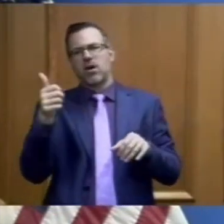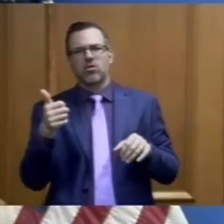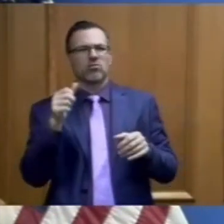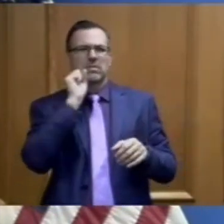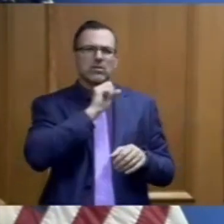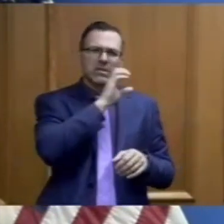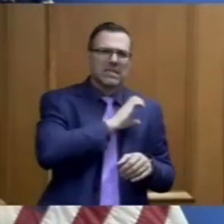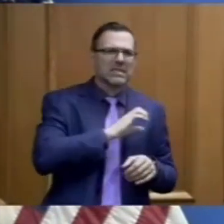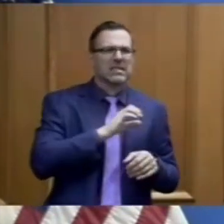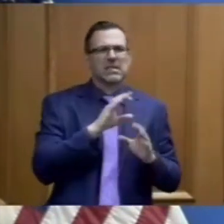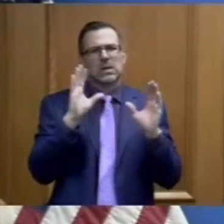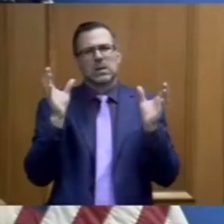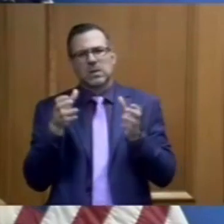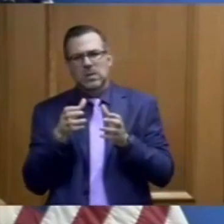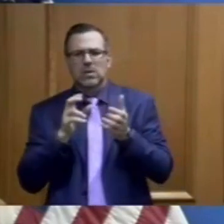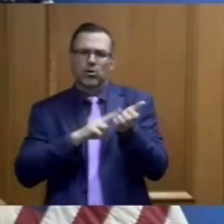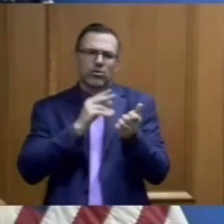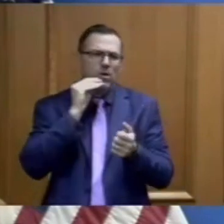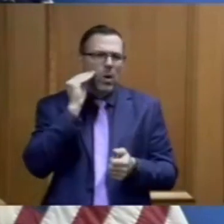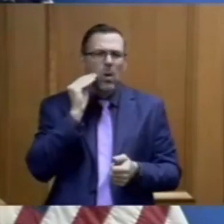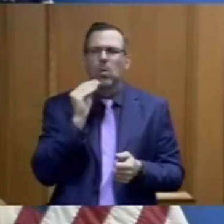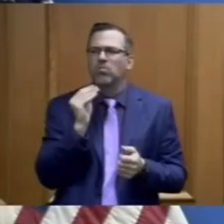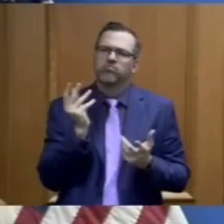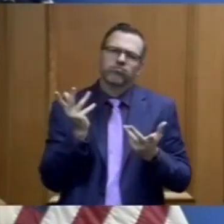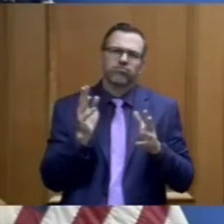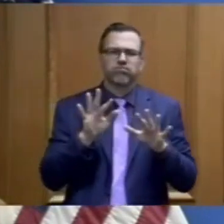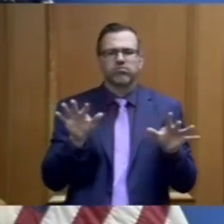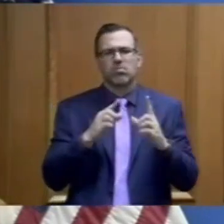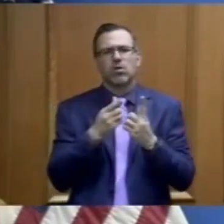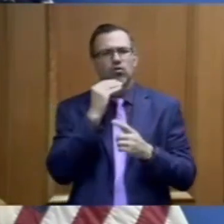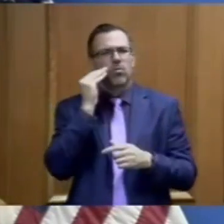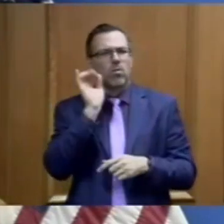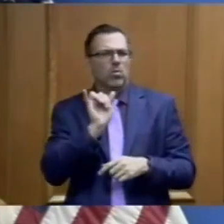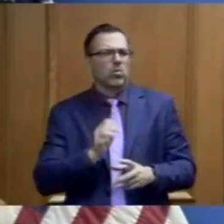populations, specifically nursing homes and other group homes.